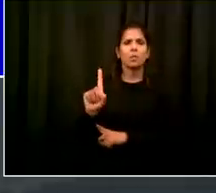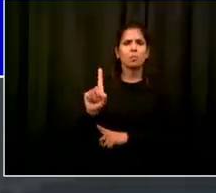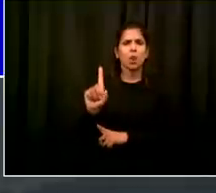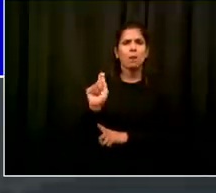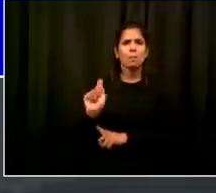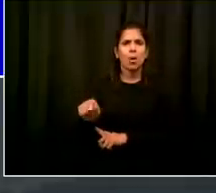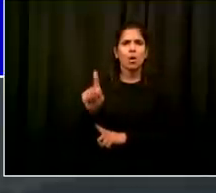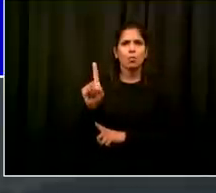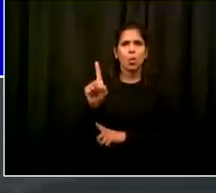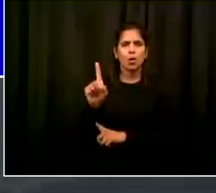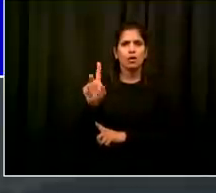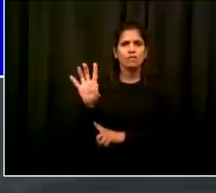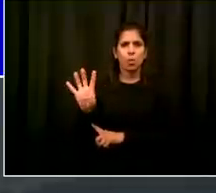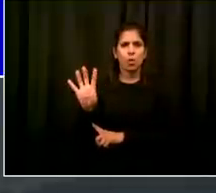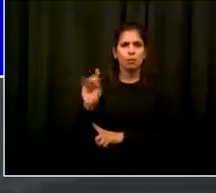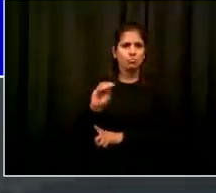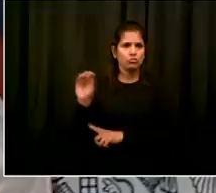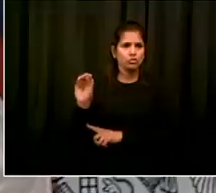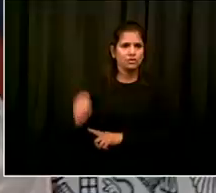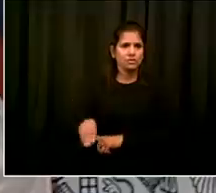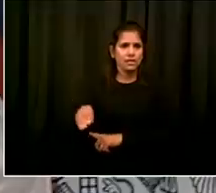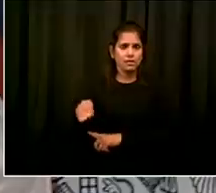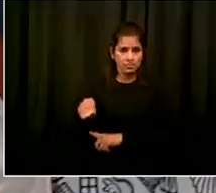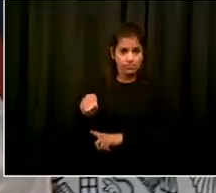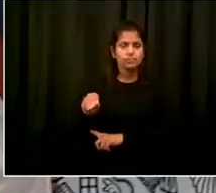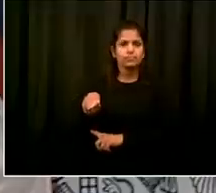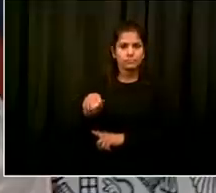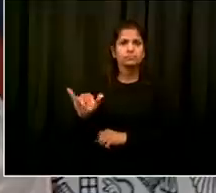a few words in Spanish.